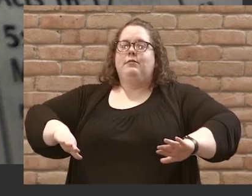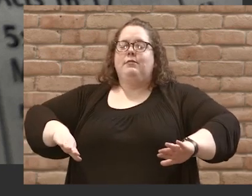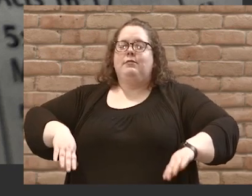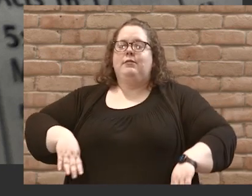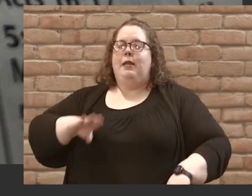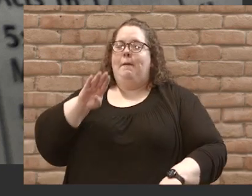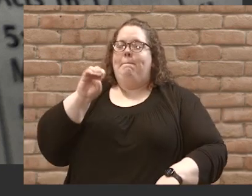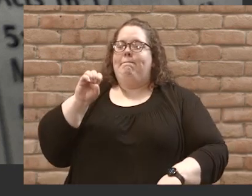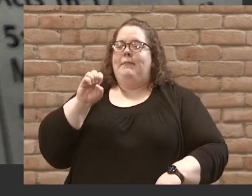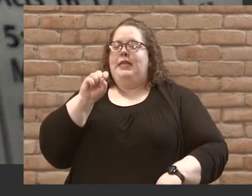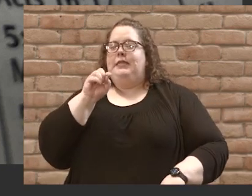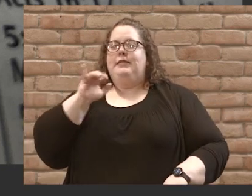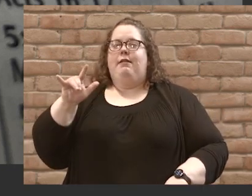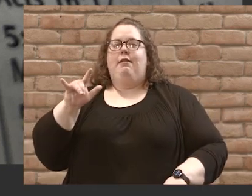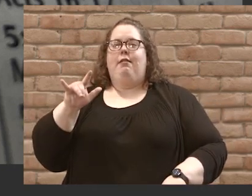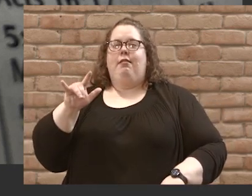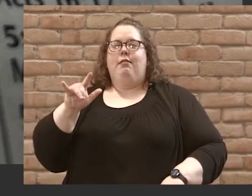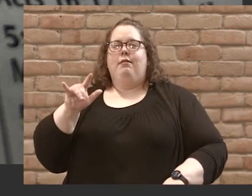be still.